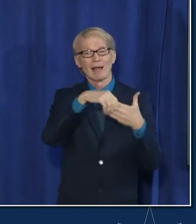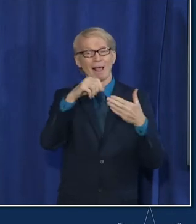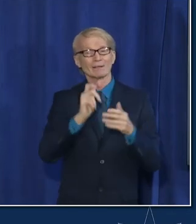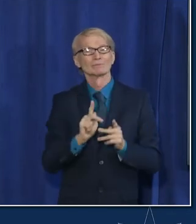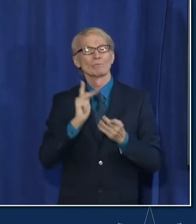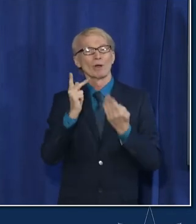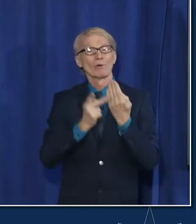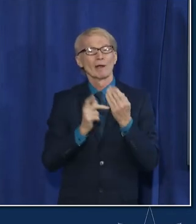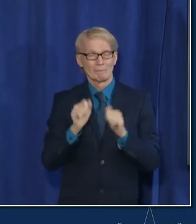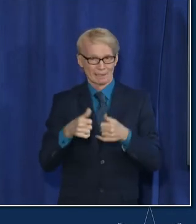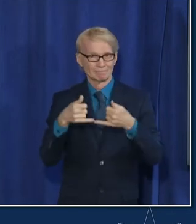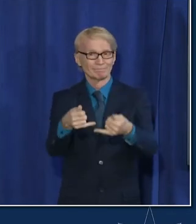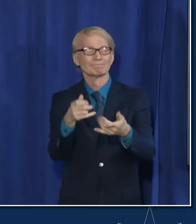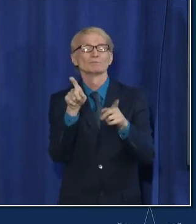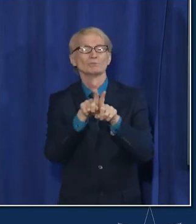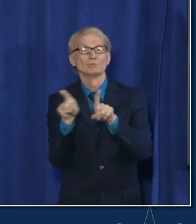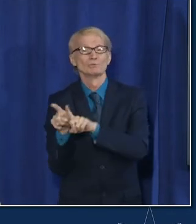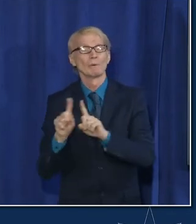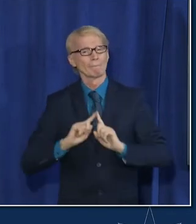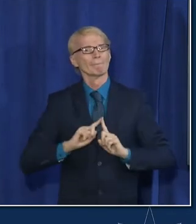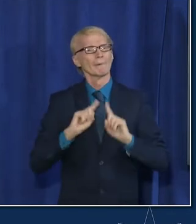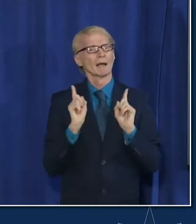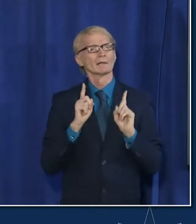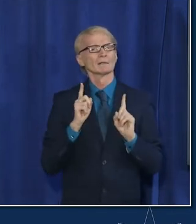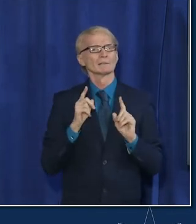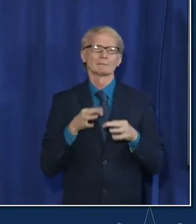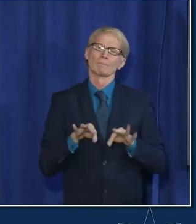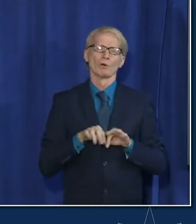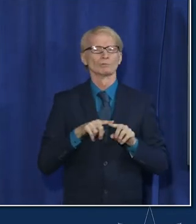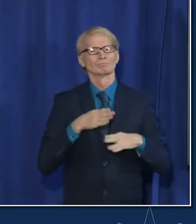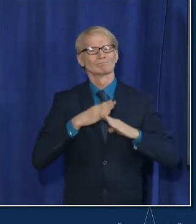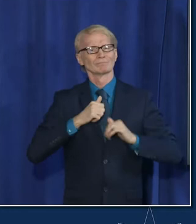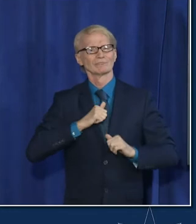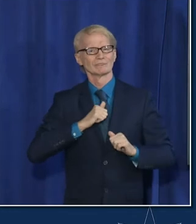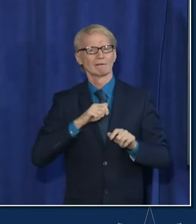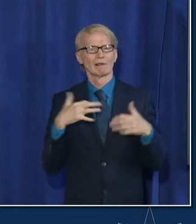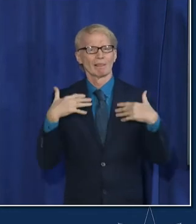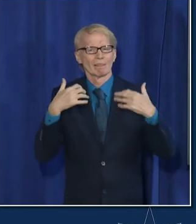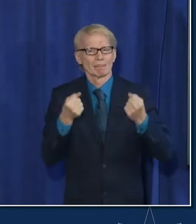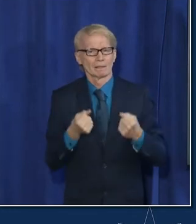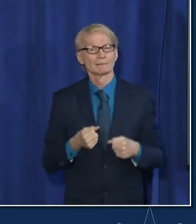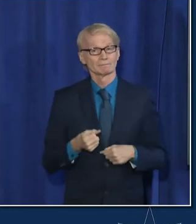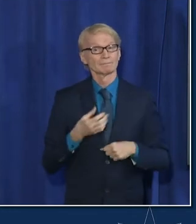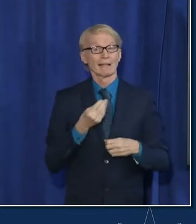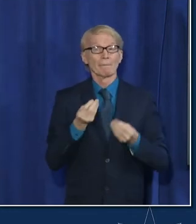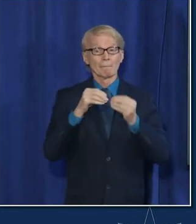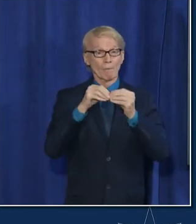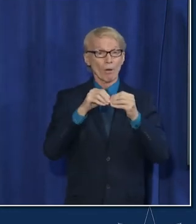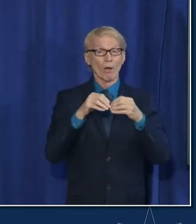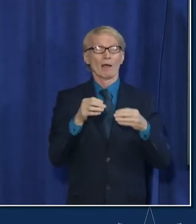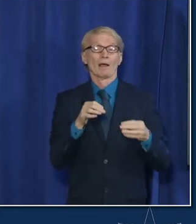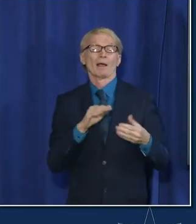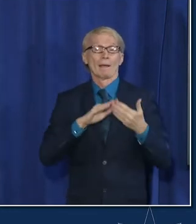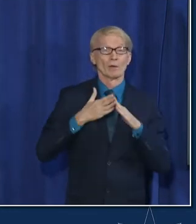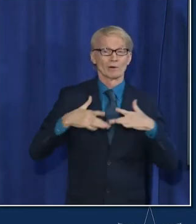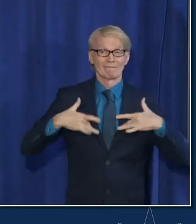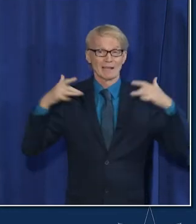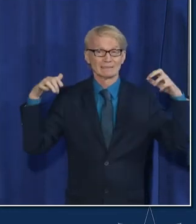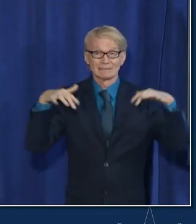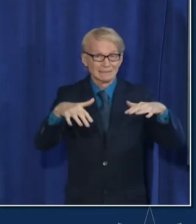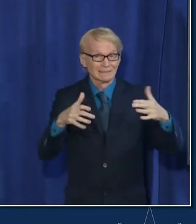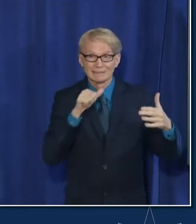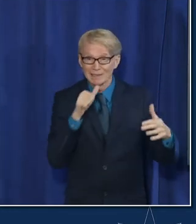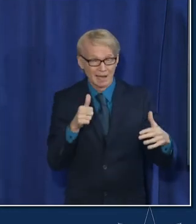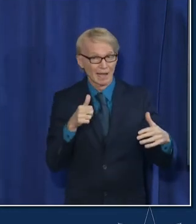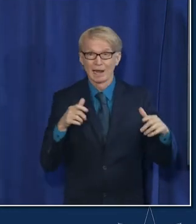more importantly you get the protection so we're you'll be hearing us backing off on more of the community based events putting additional effort into here um